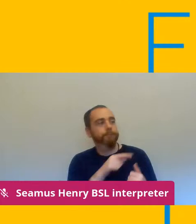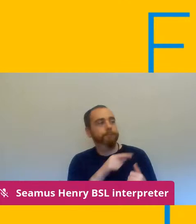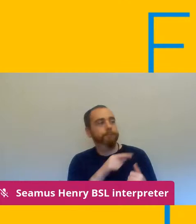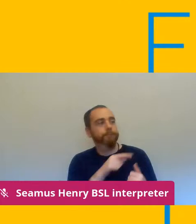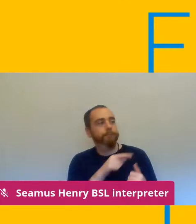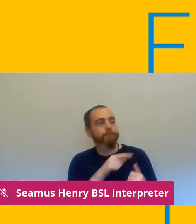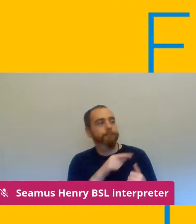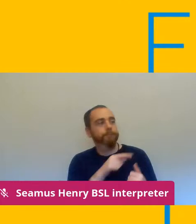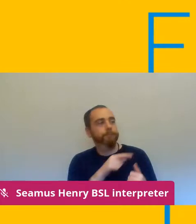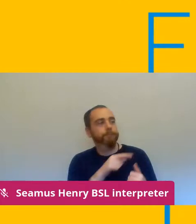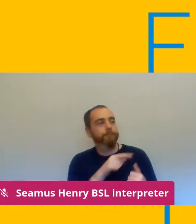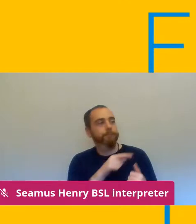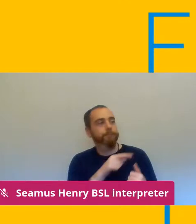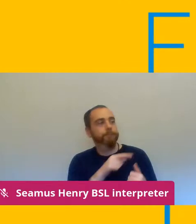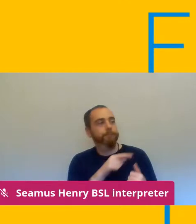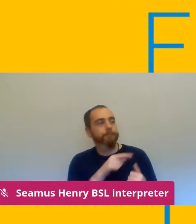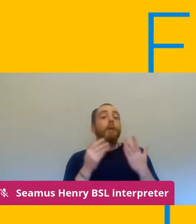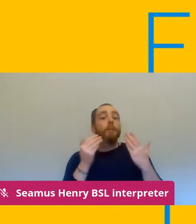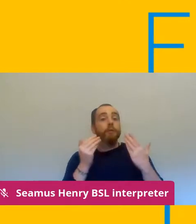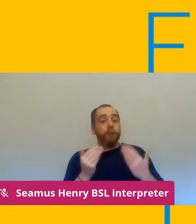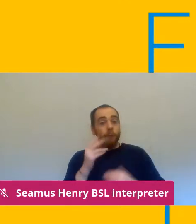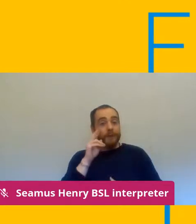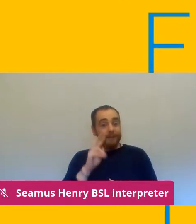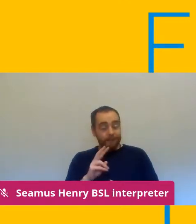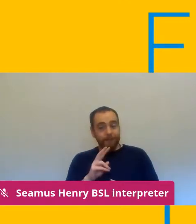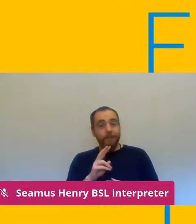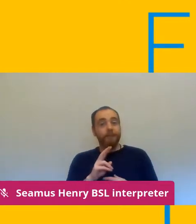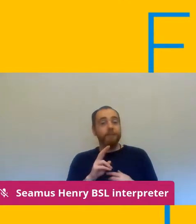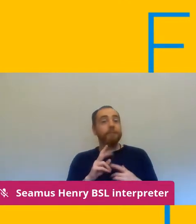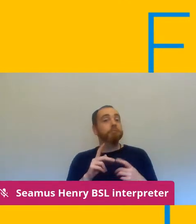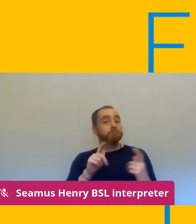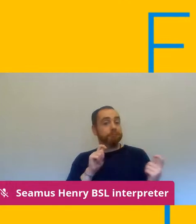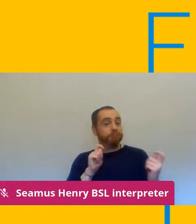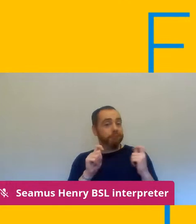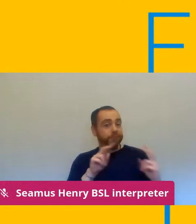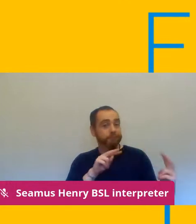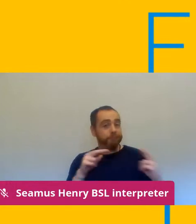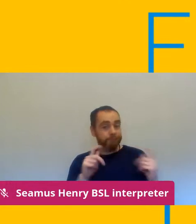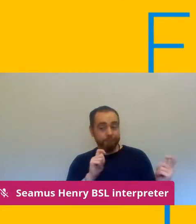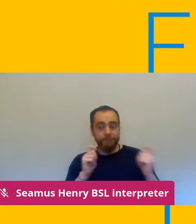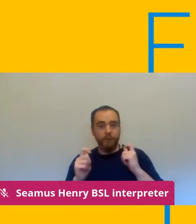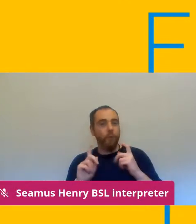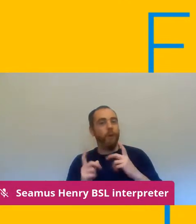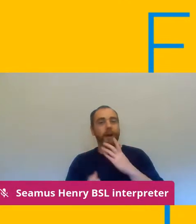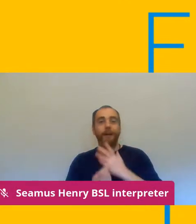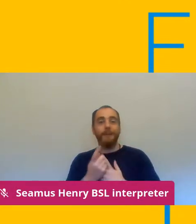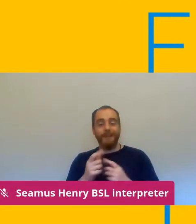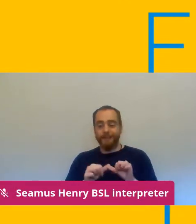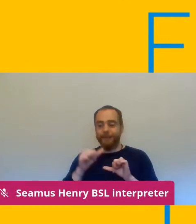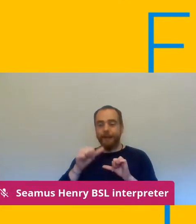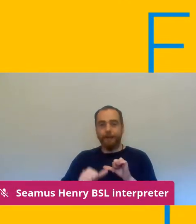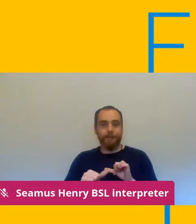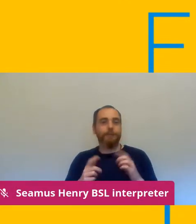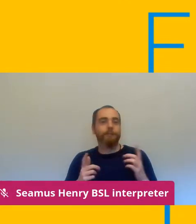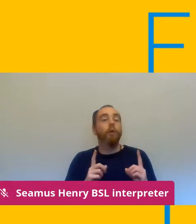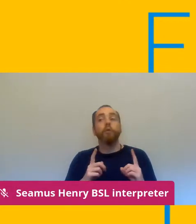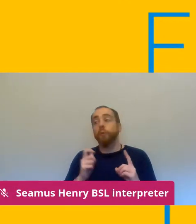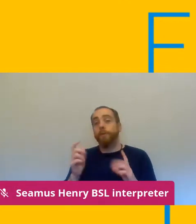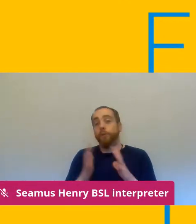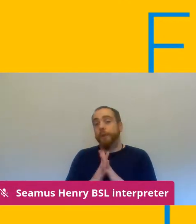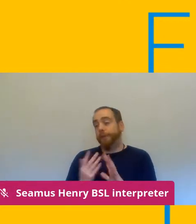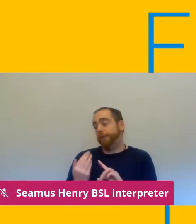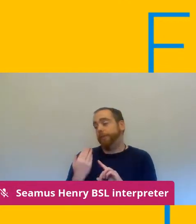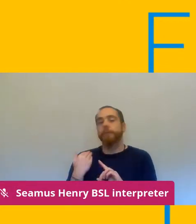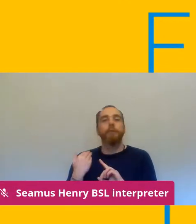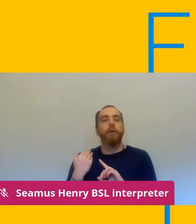shifts to what happens next uh so from our standpoint in the regions on the ground we are now now that we've got through the last few weeks really looking at what happens